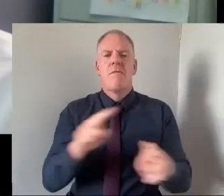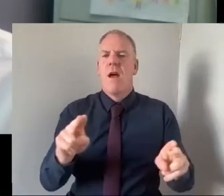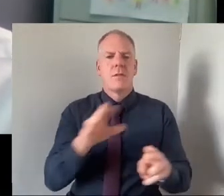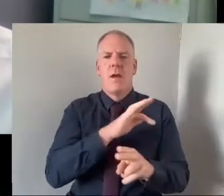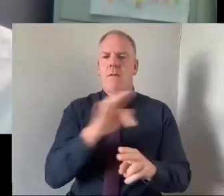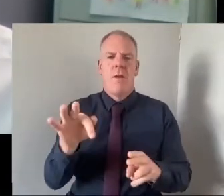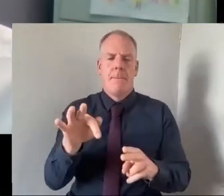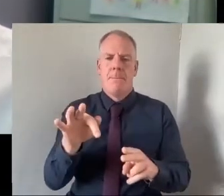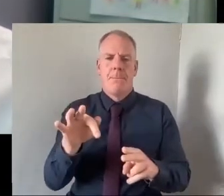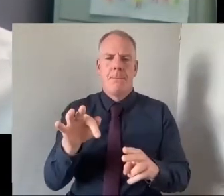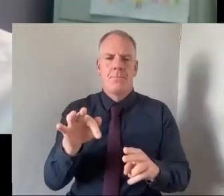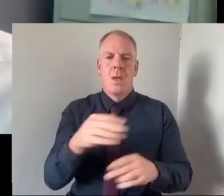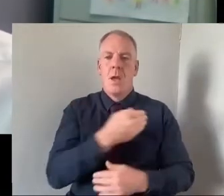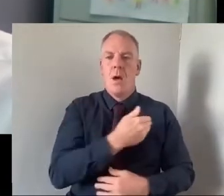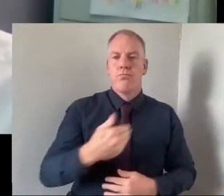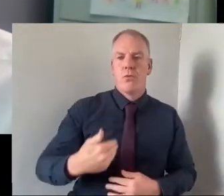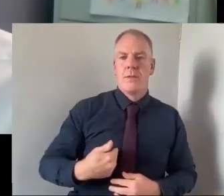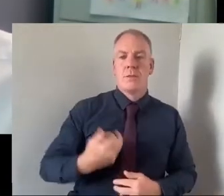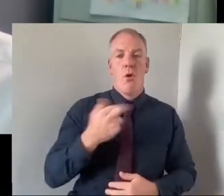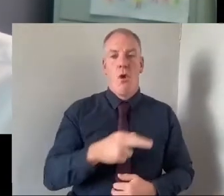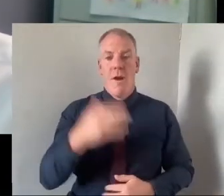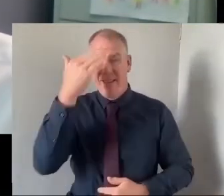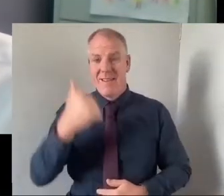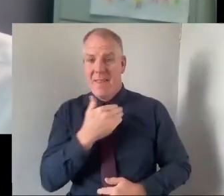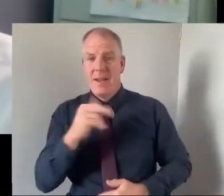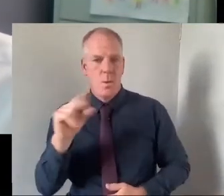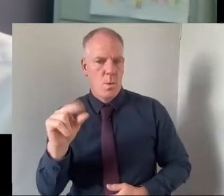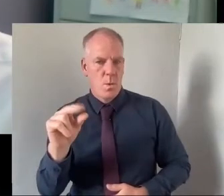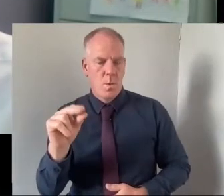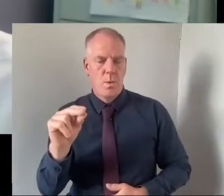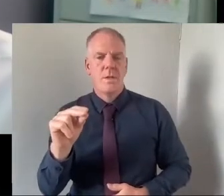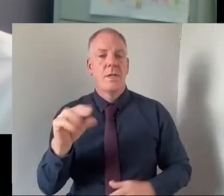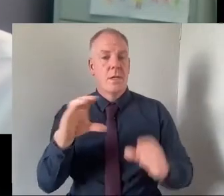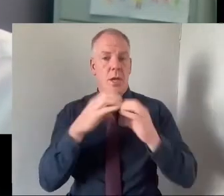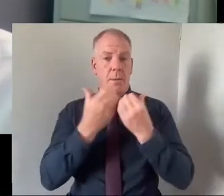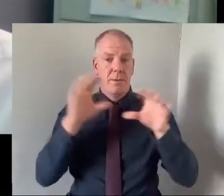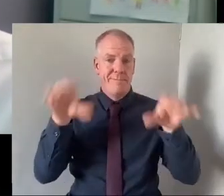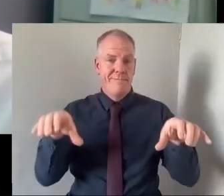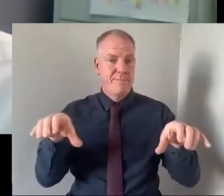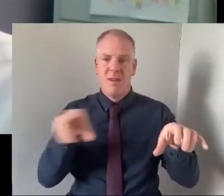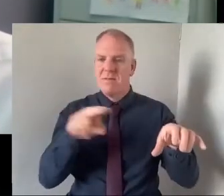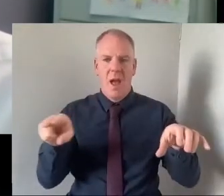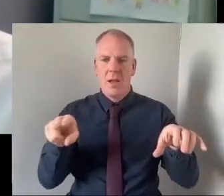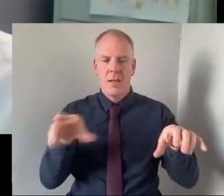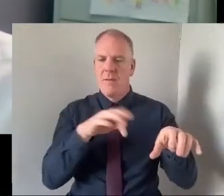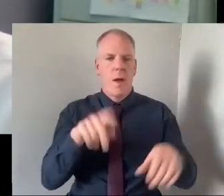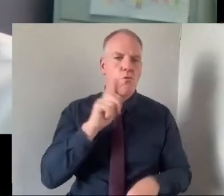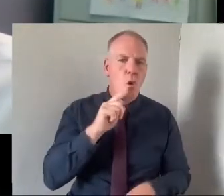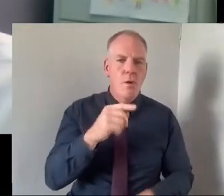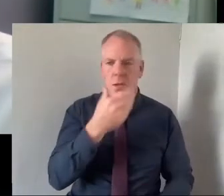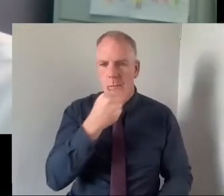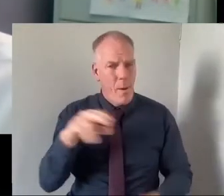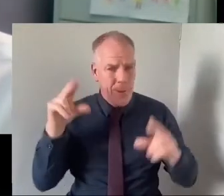Protestants and Catholics and those communities. It wasn't even between girls and boys.